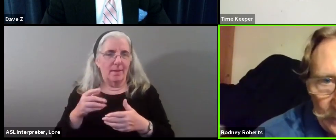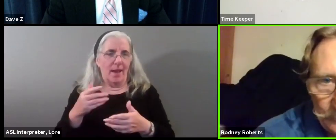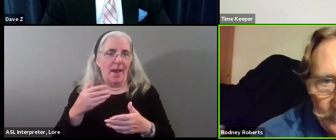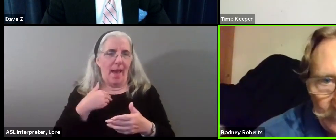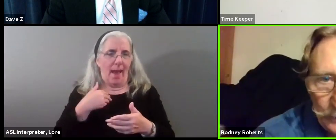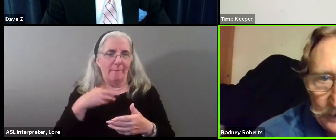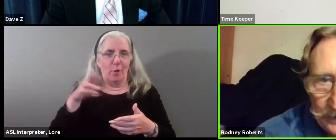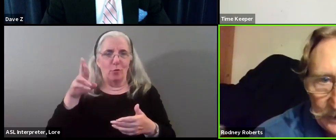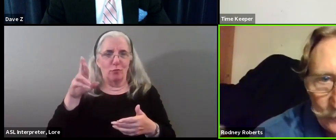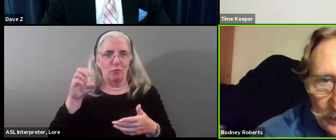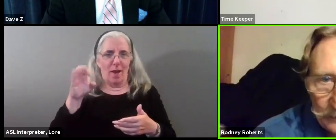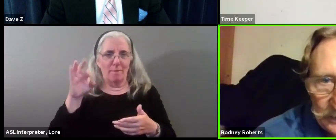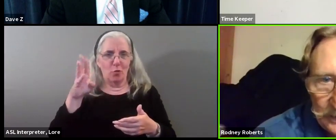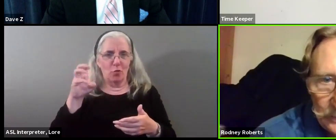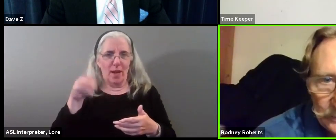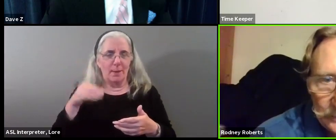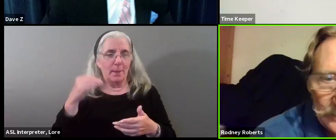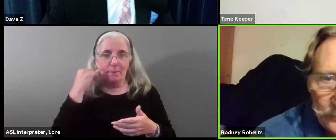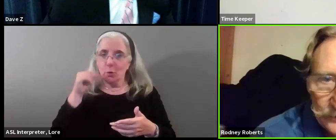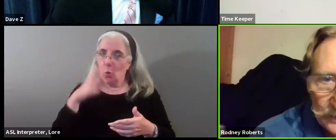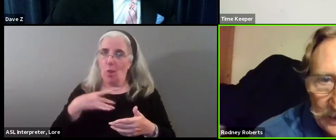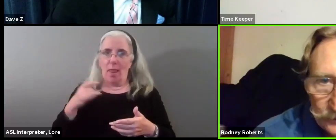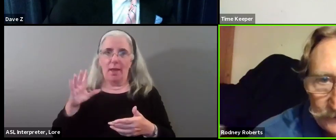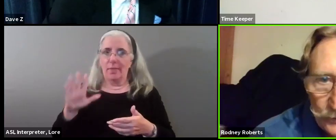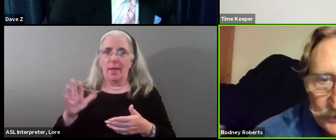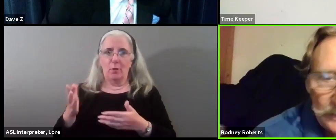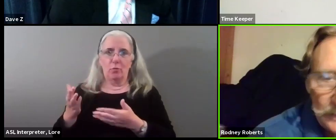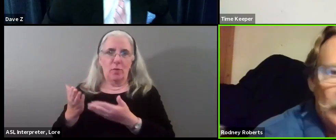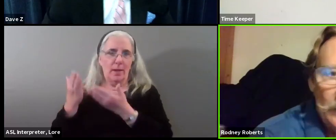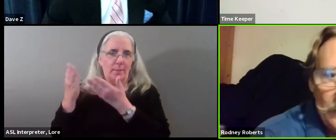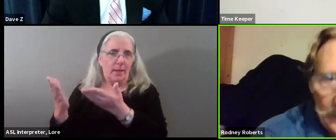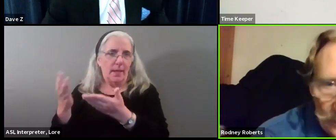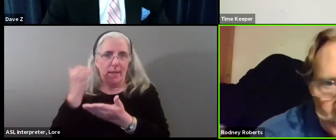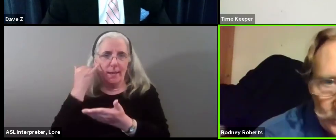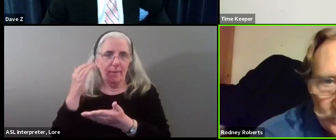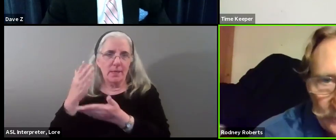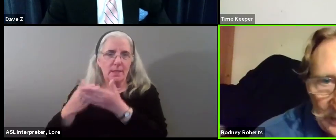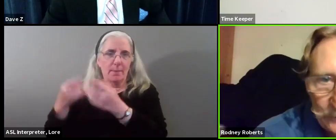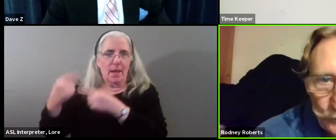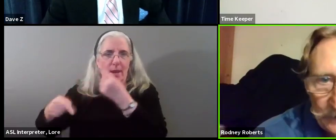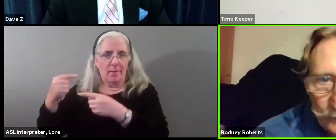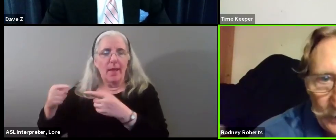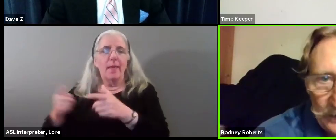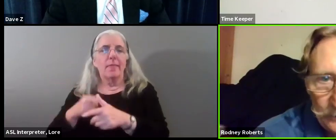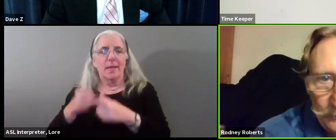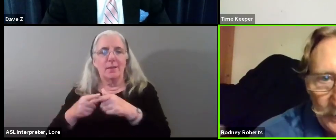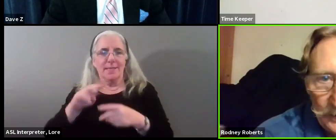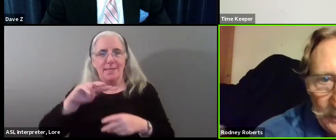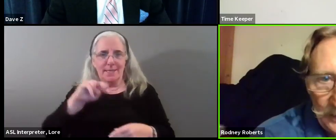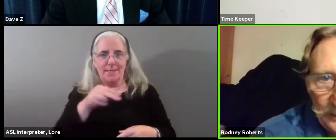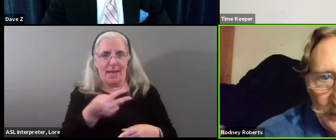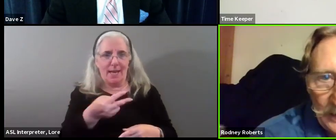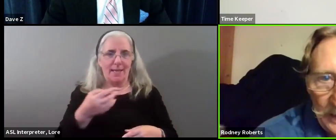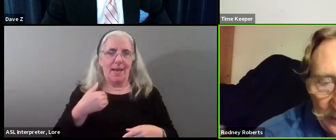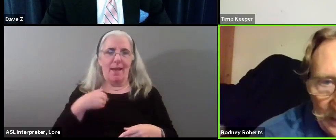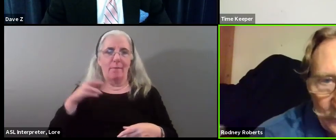referendum. If we didn't like the recommendations and there's controversy, then we should have had the referendum and allow the